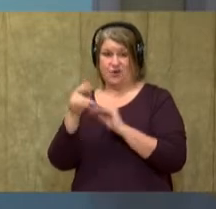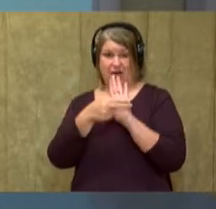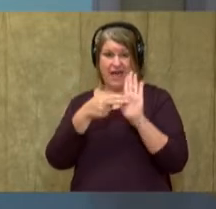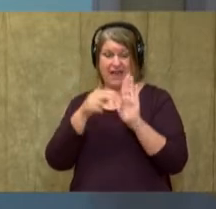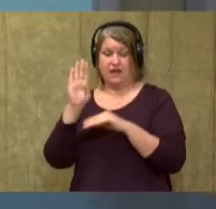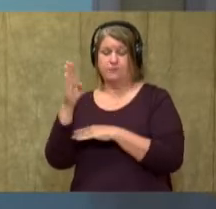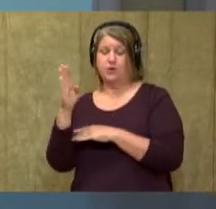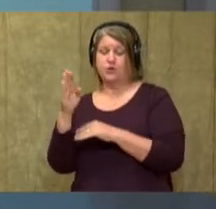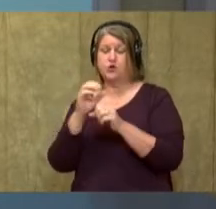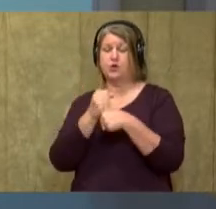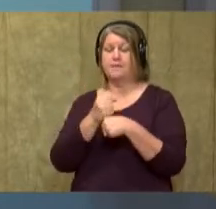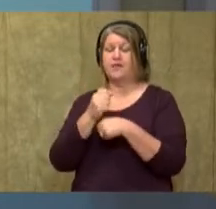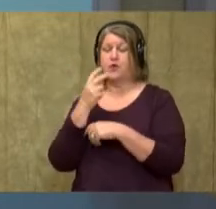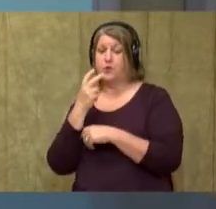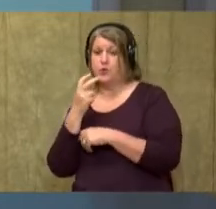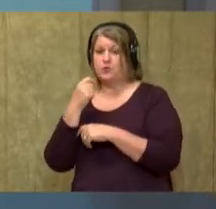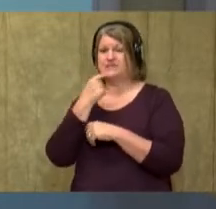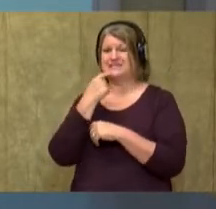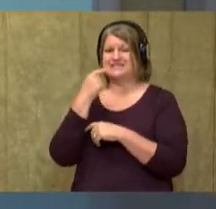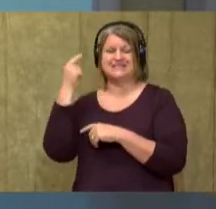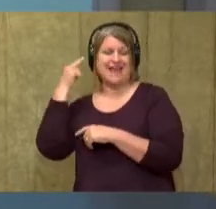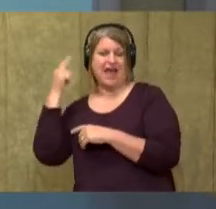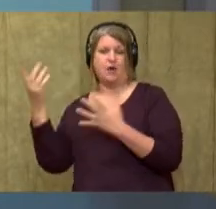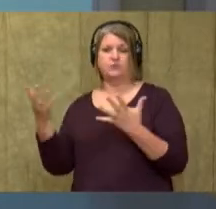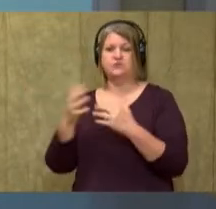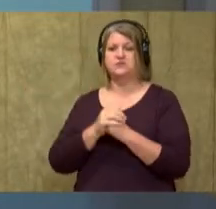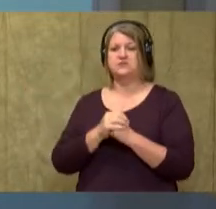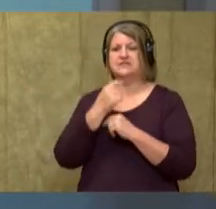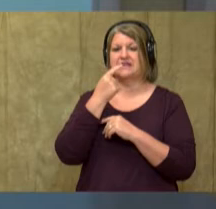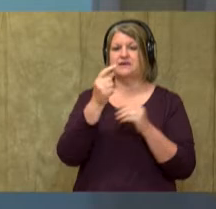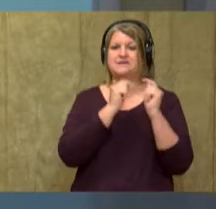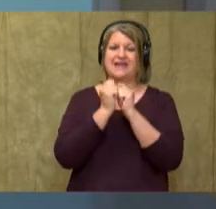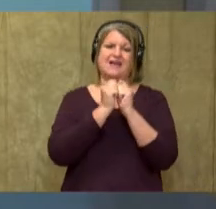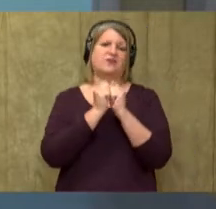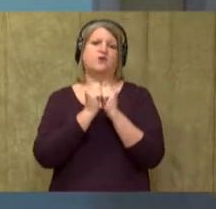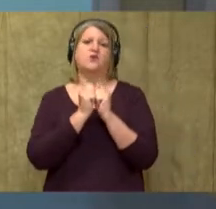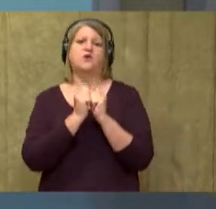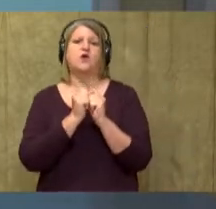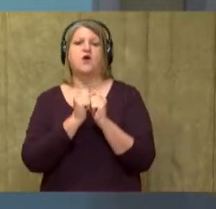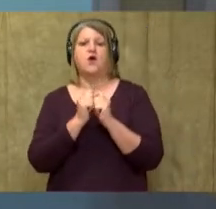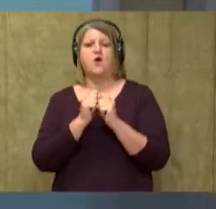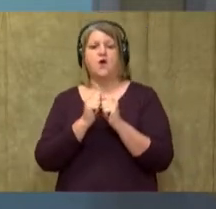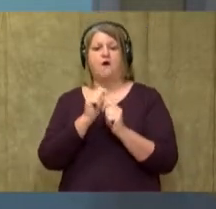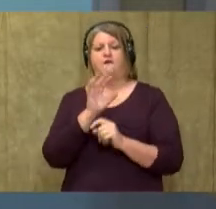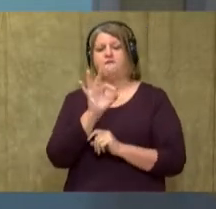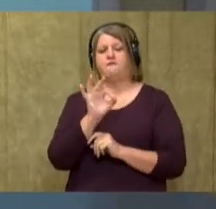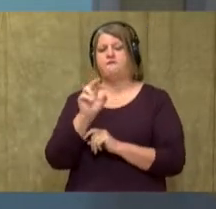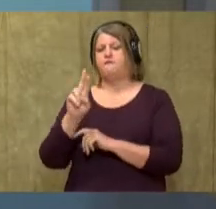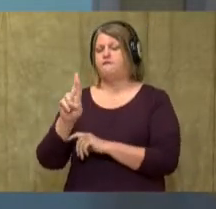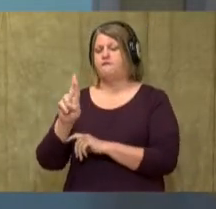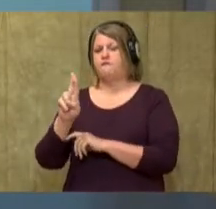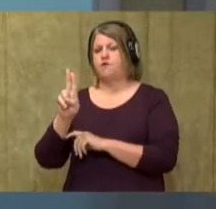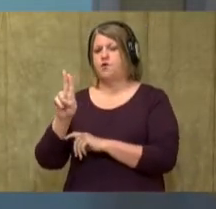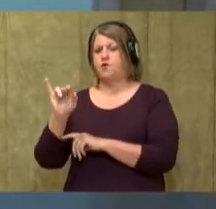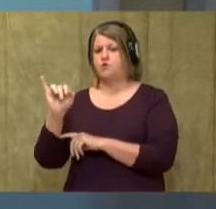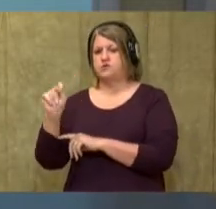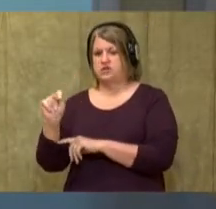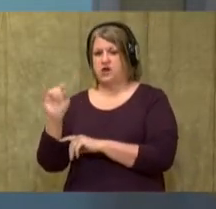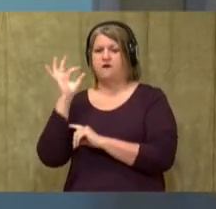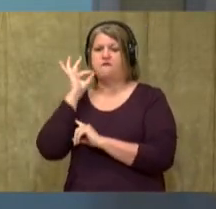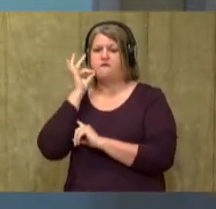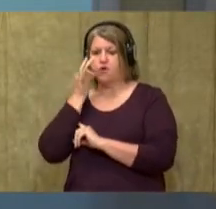sound. Let's sound them out together. Ready? Sound. Fruit. Fruit.